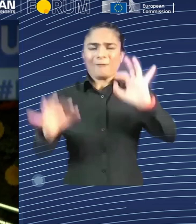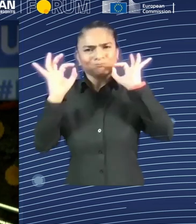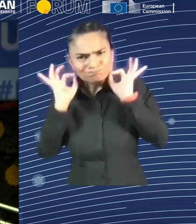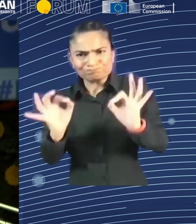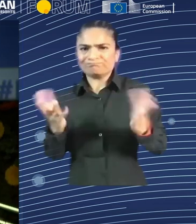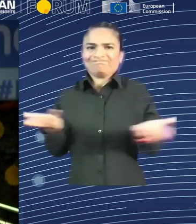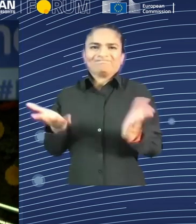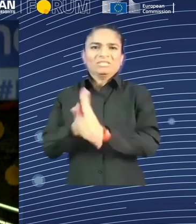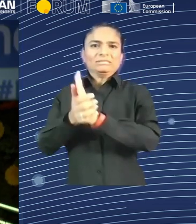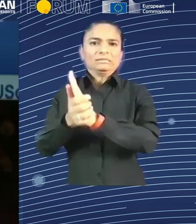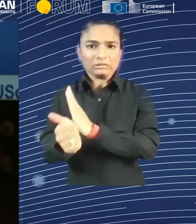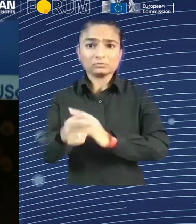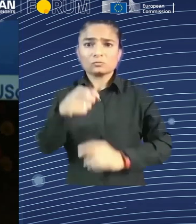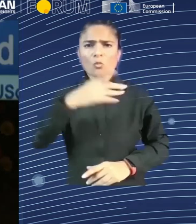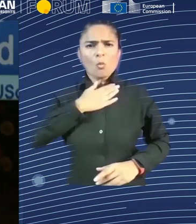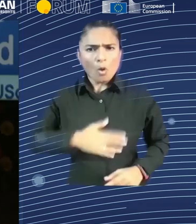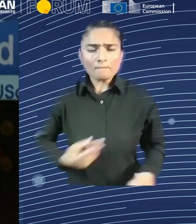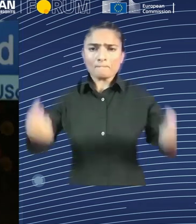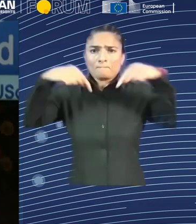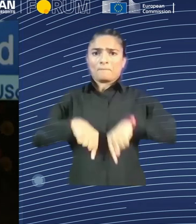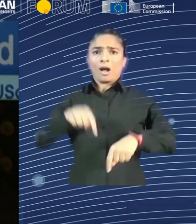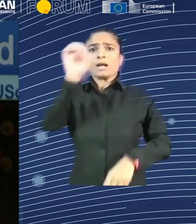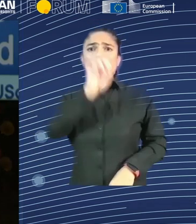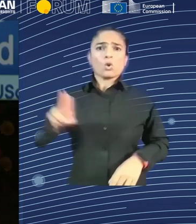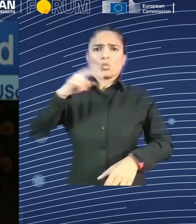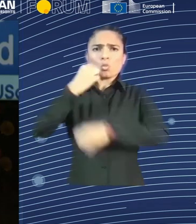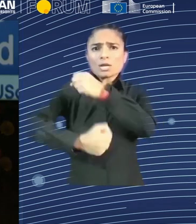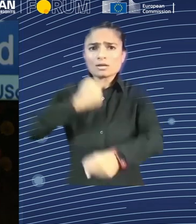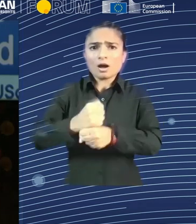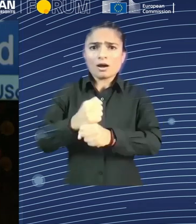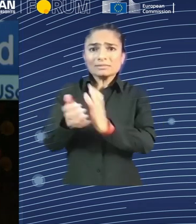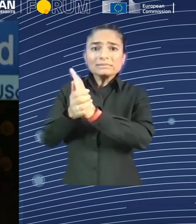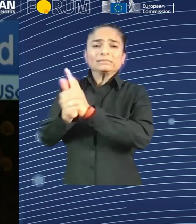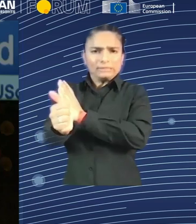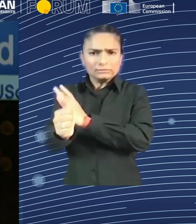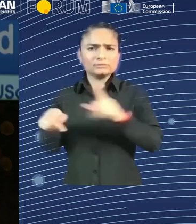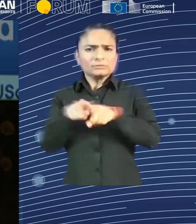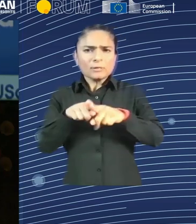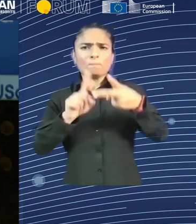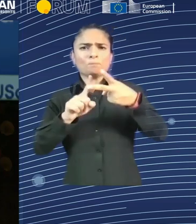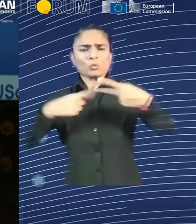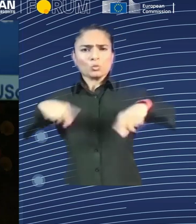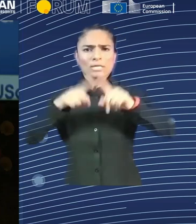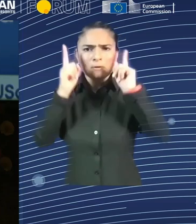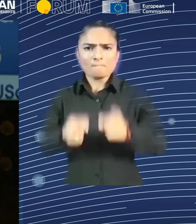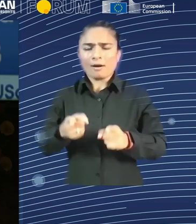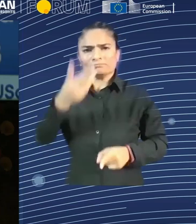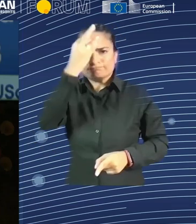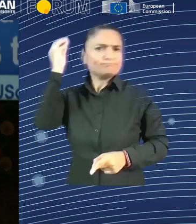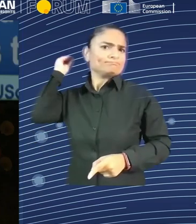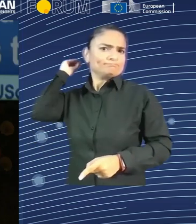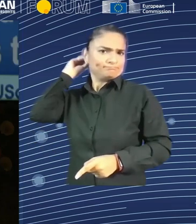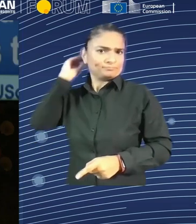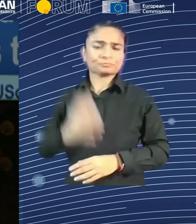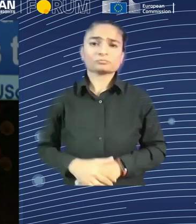take into account. And the skills in the age of AI have to be aligned, indeed, that's the word alignment, aligned to a change of